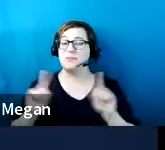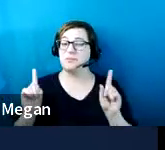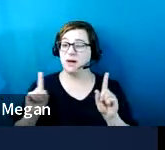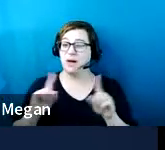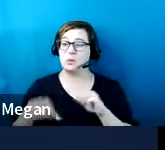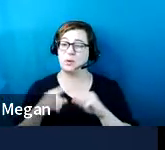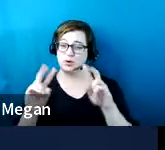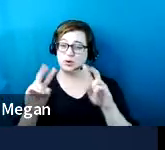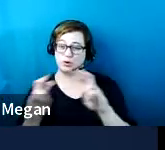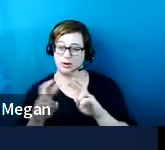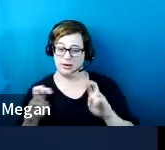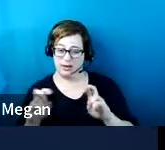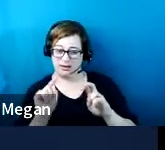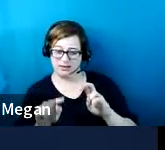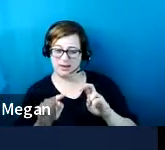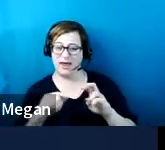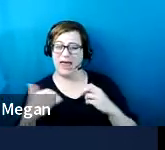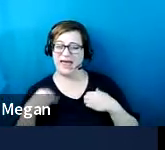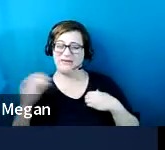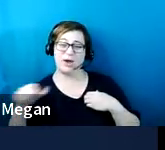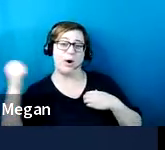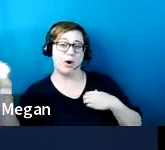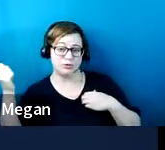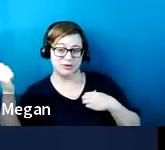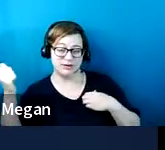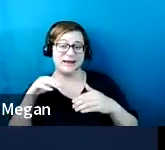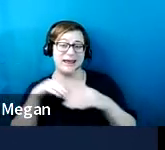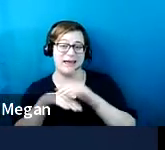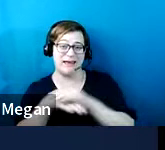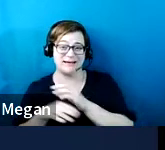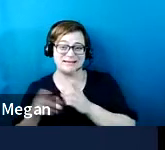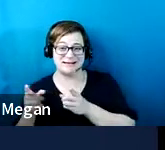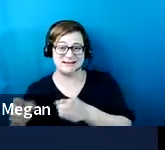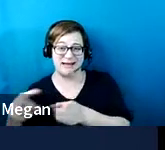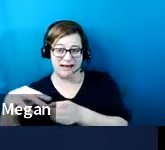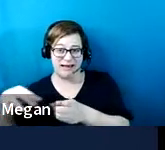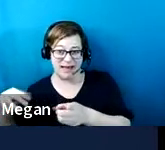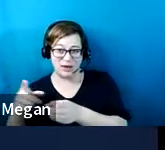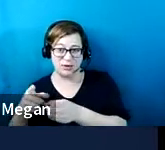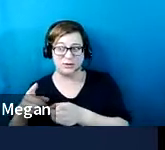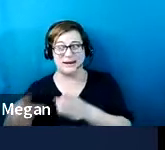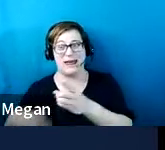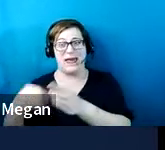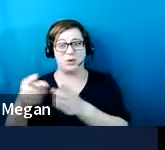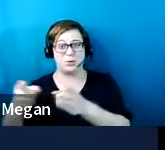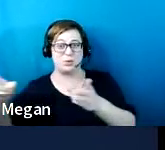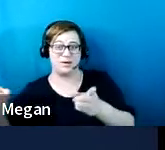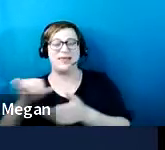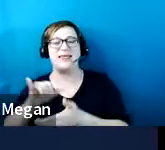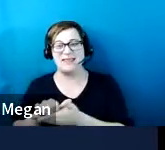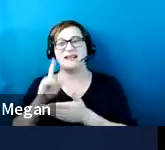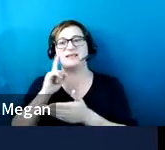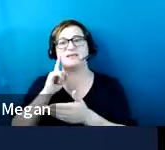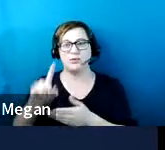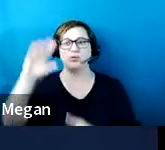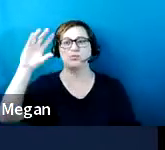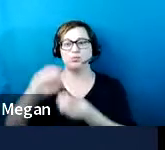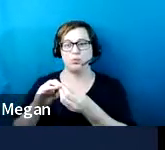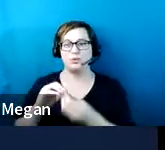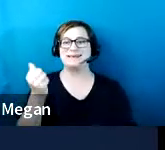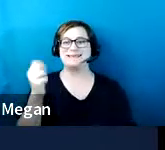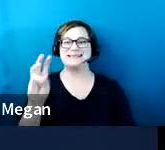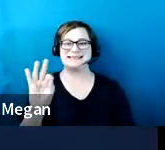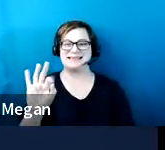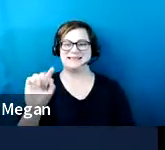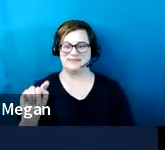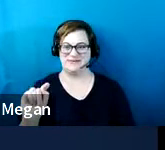we're looking at having that alternate access aisle width, really it's to maintain a 16 foot total width for